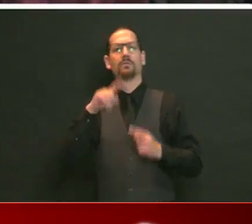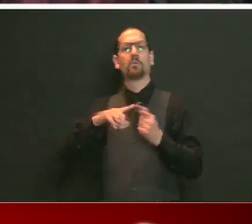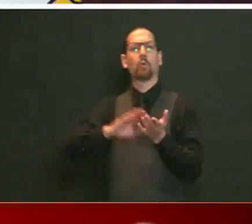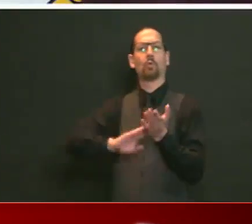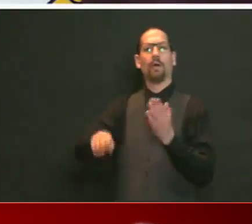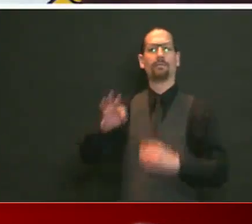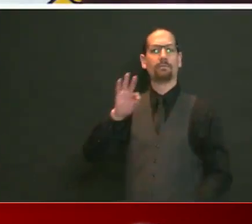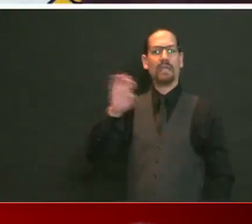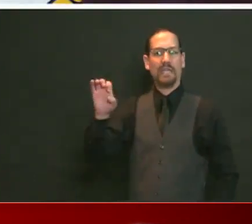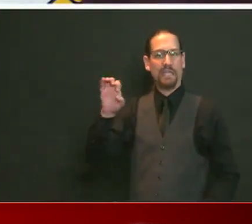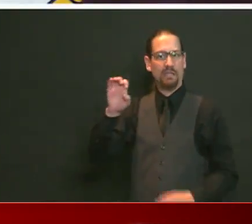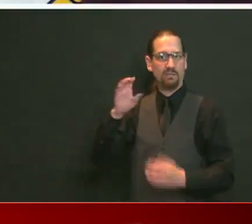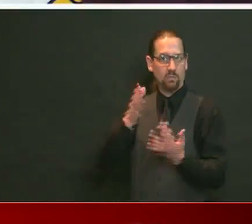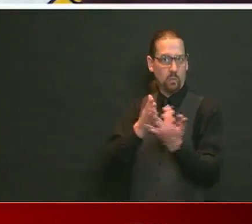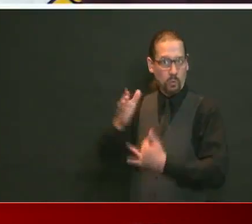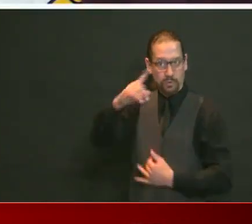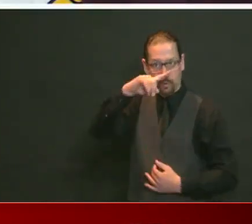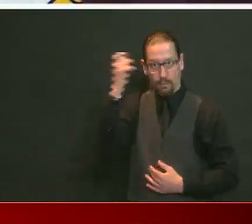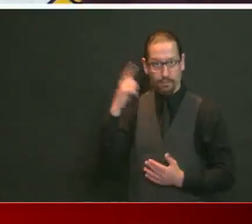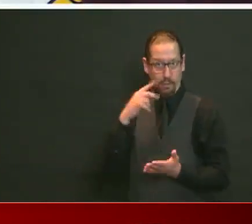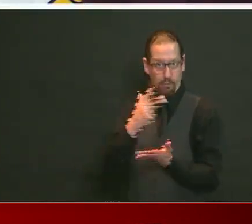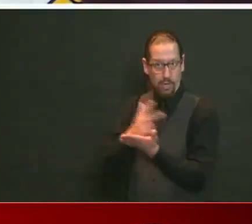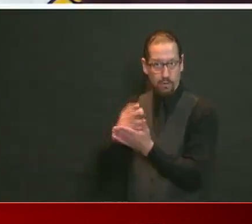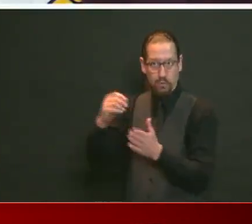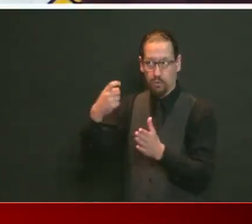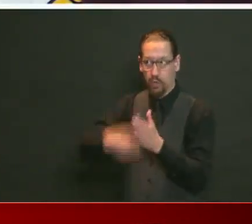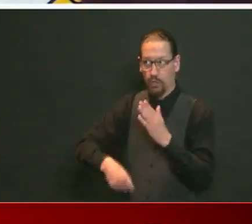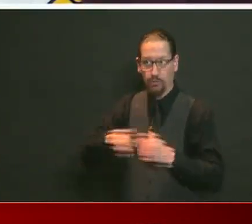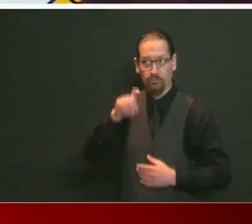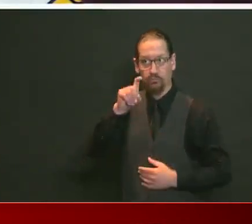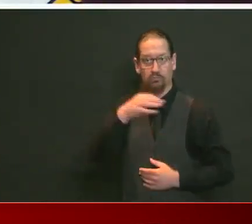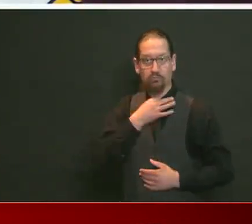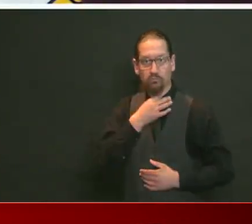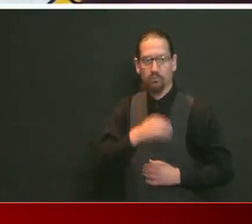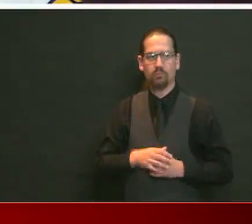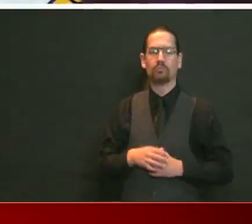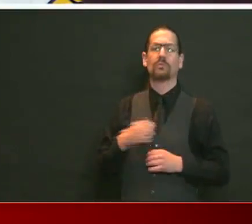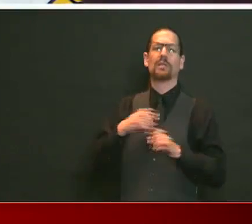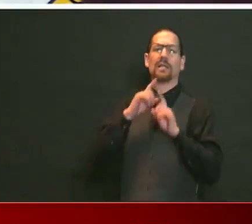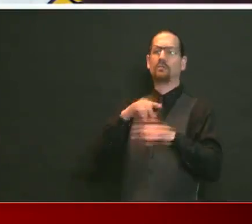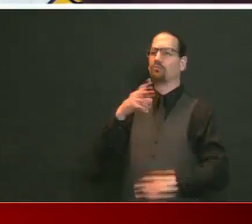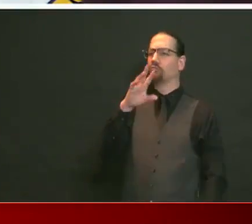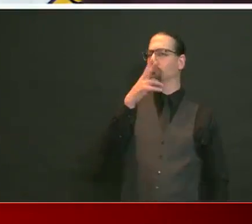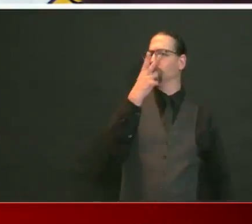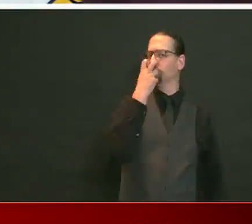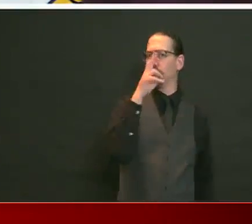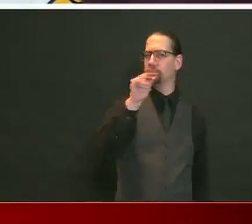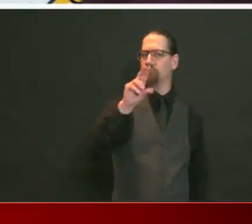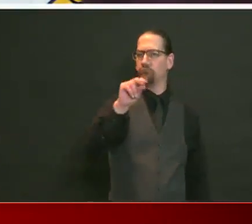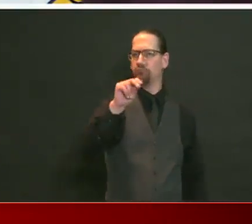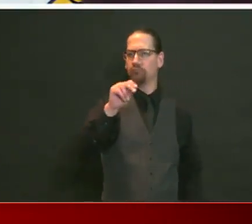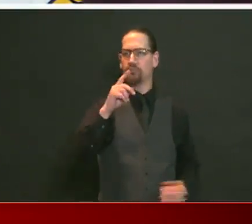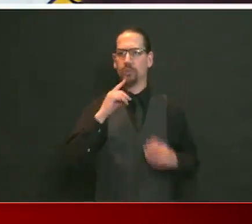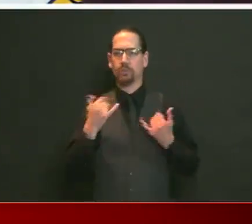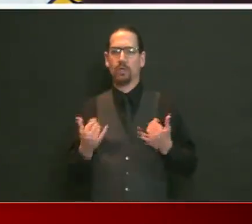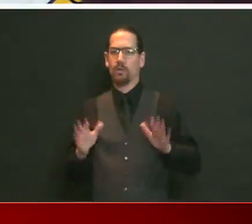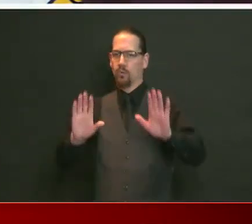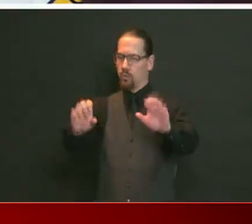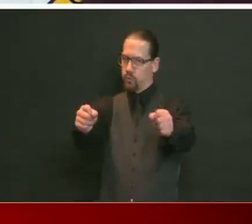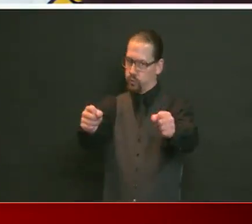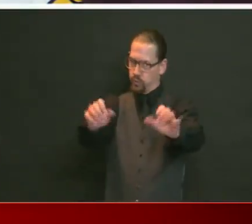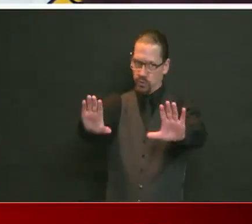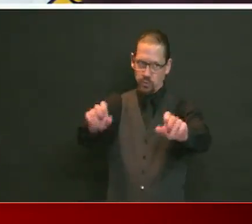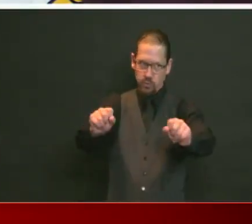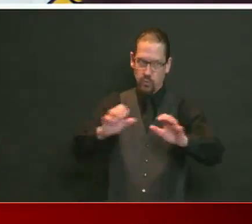Probably not. Yeah, probably not. It's free. Let me say this. I